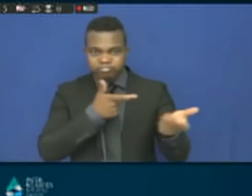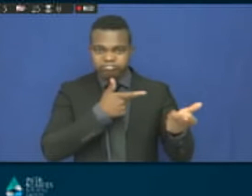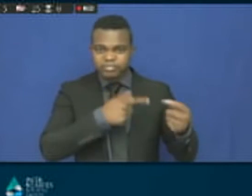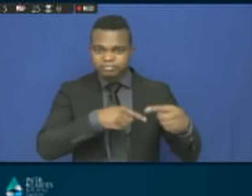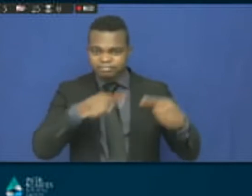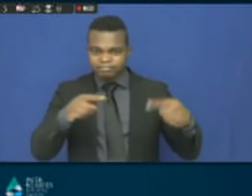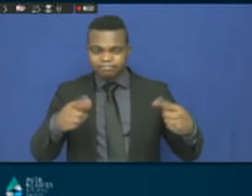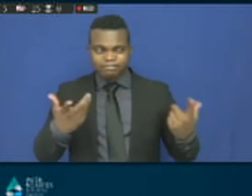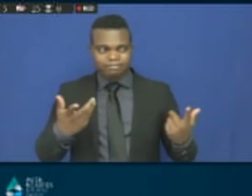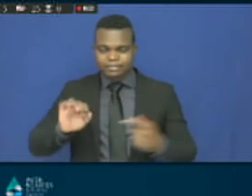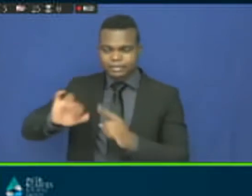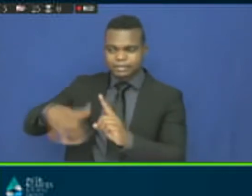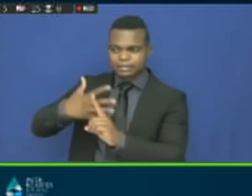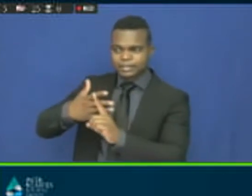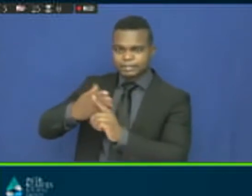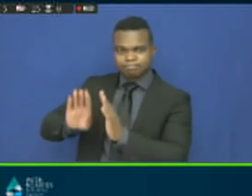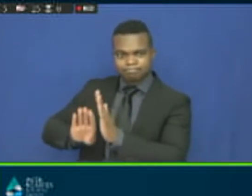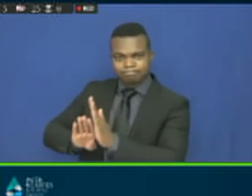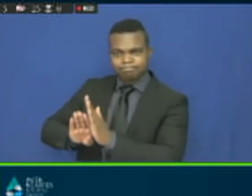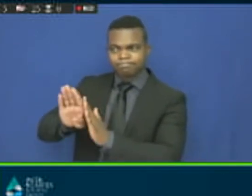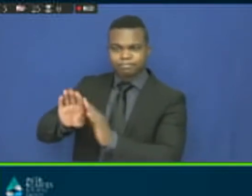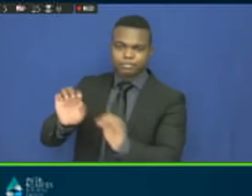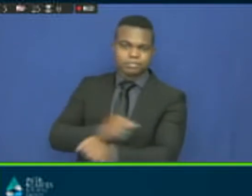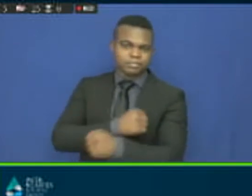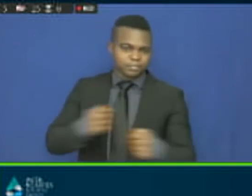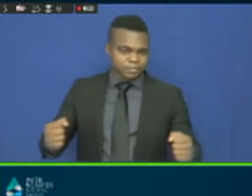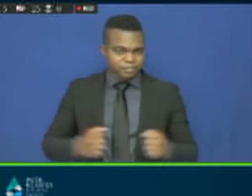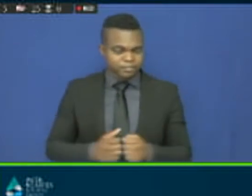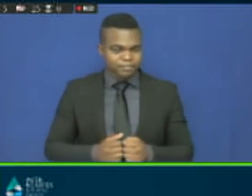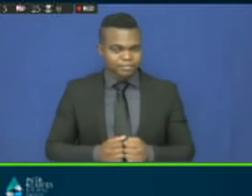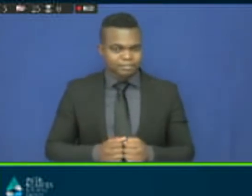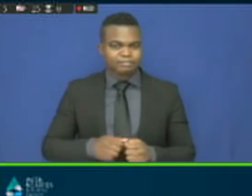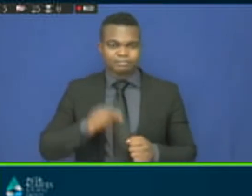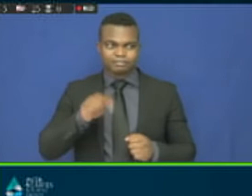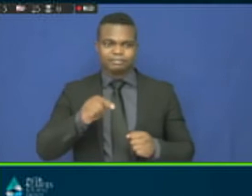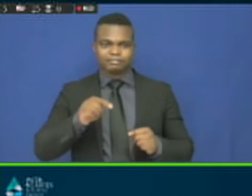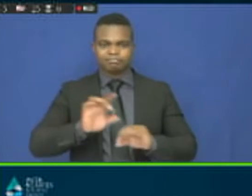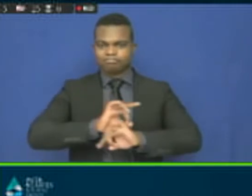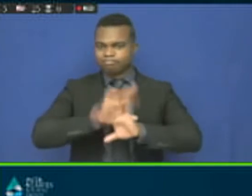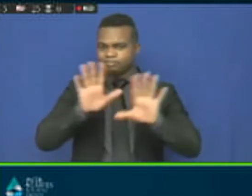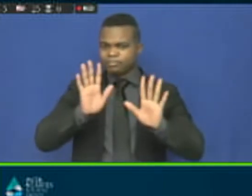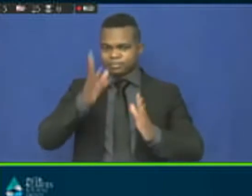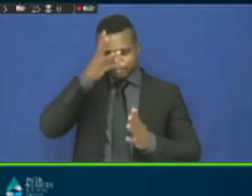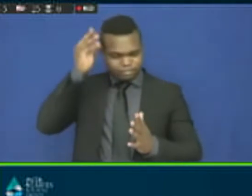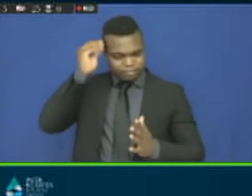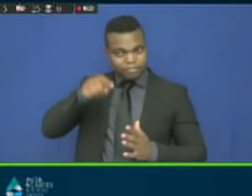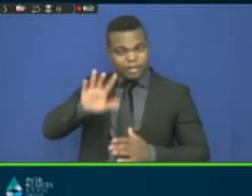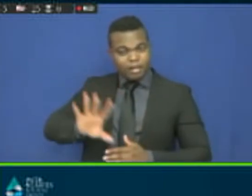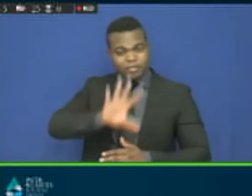is a requirement that this continent is in peace to be able to